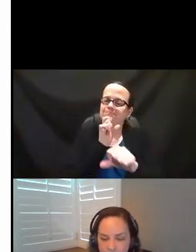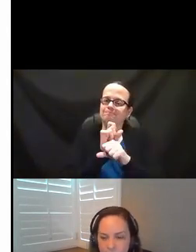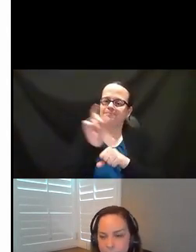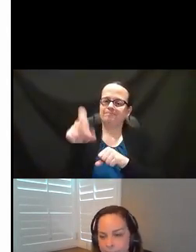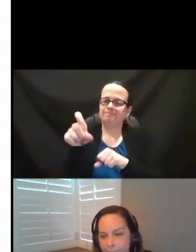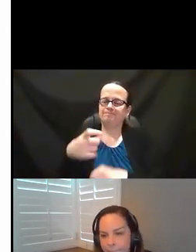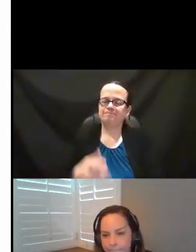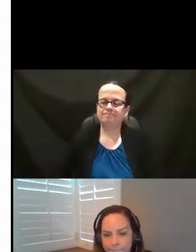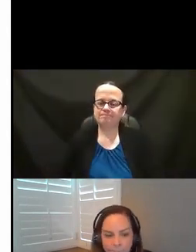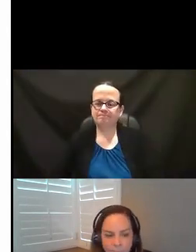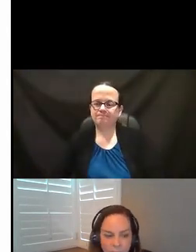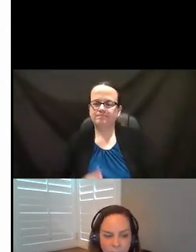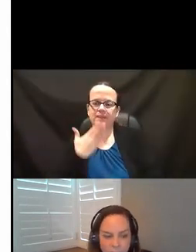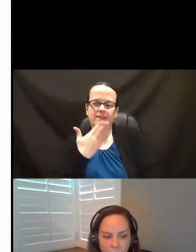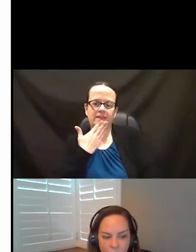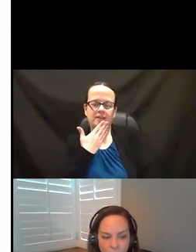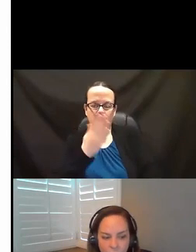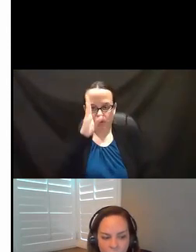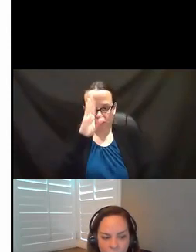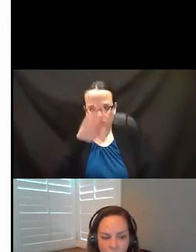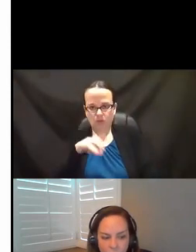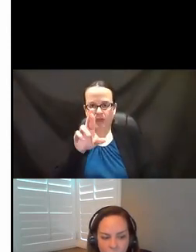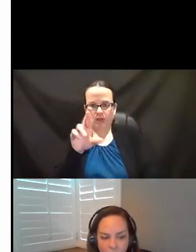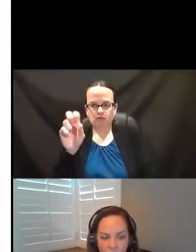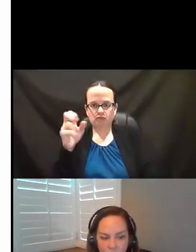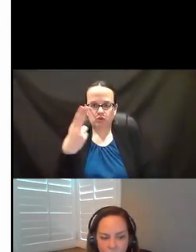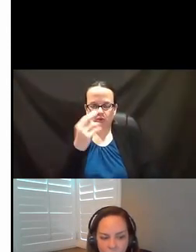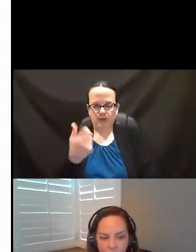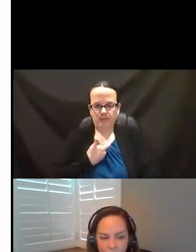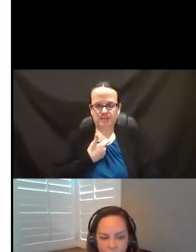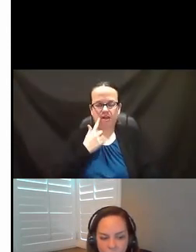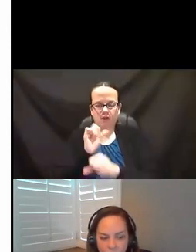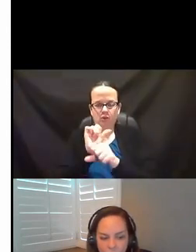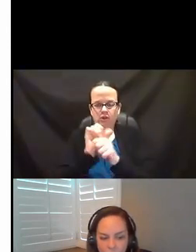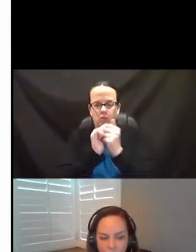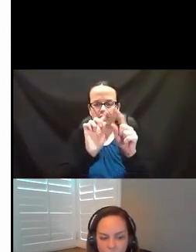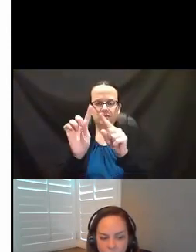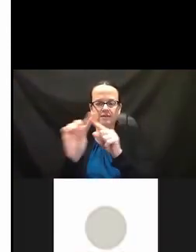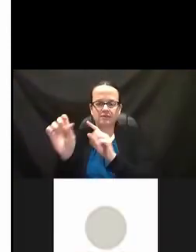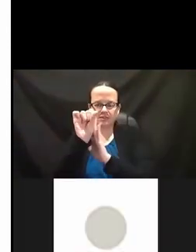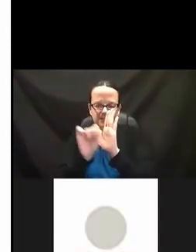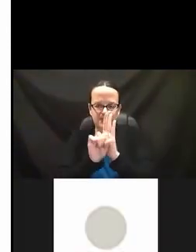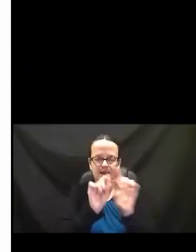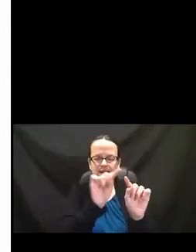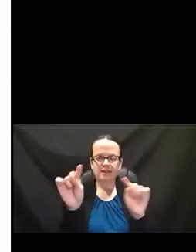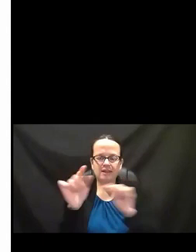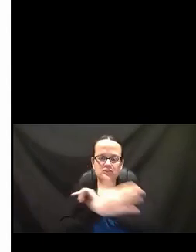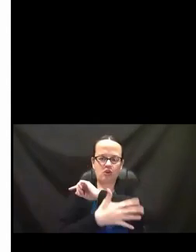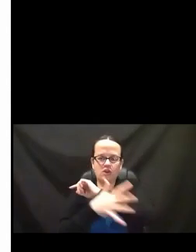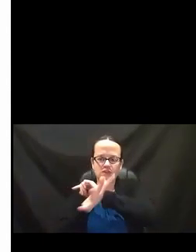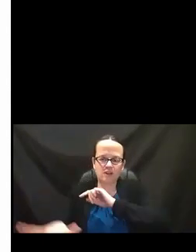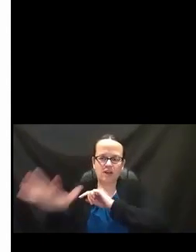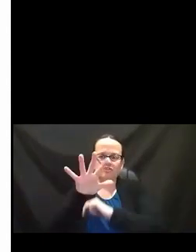Great, thank you, and I know that's something that Ruth and I, in working with a number of our states across the country, the data